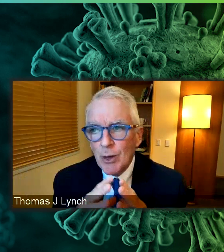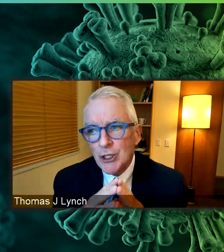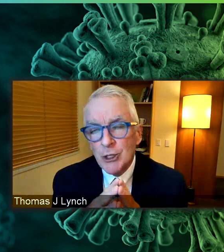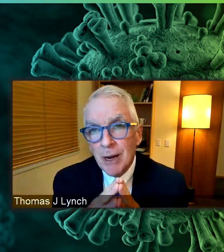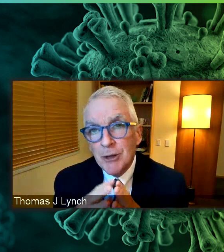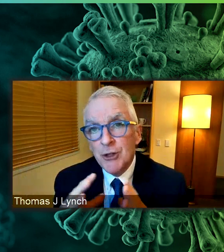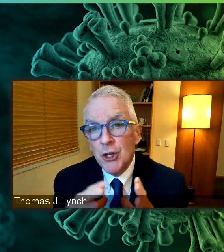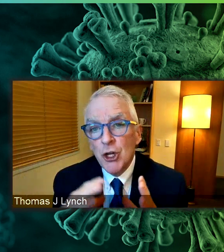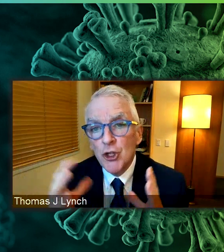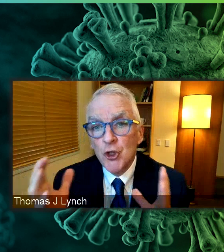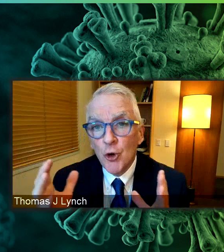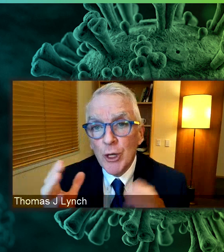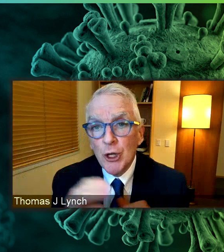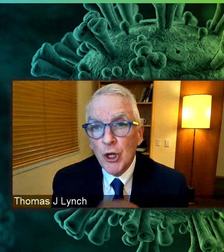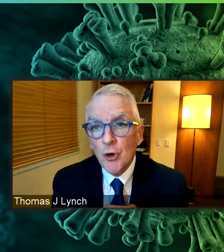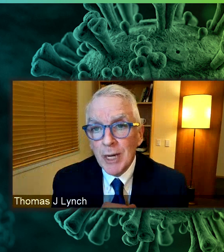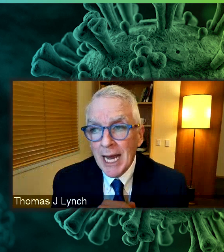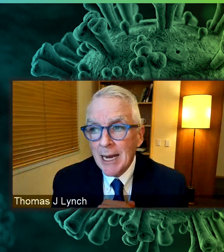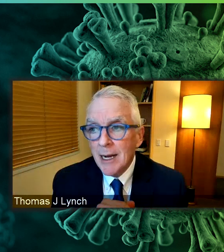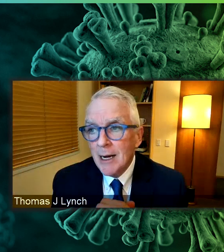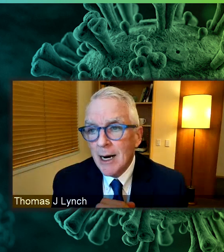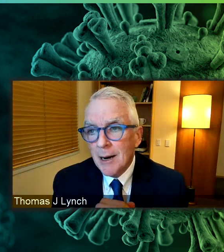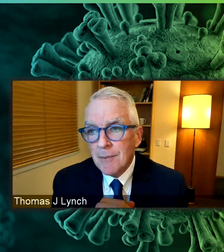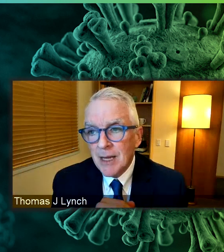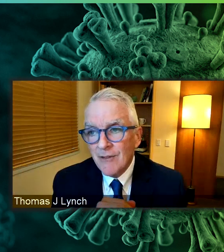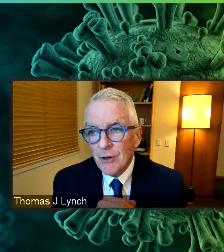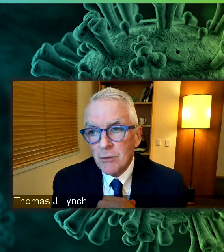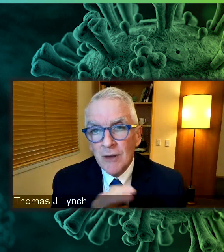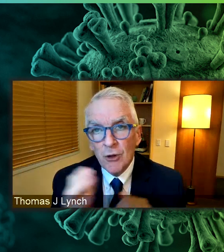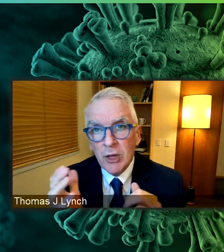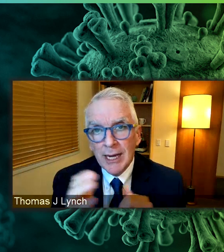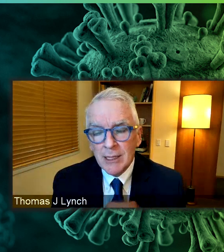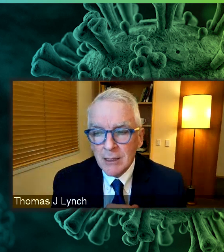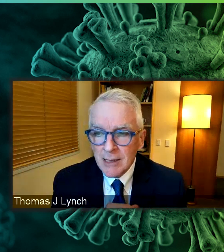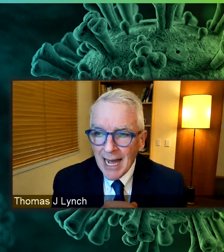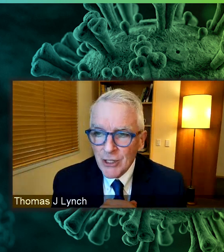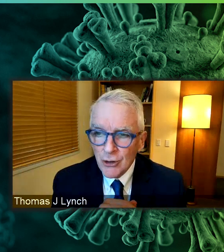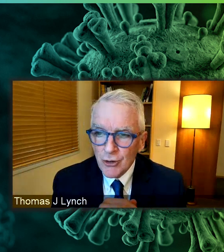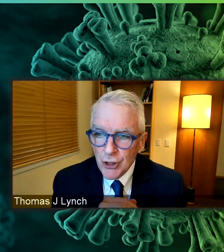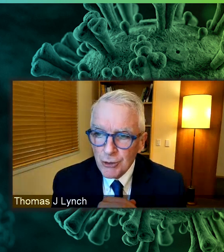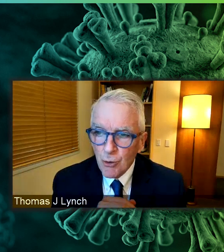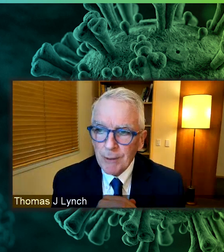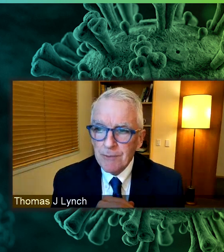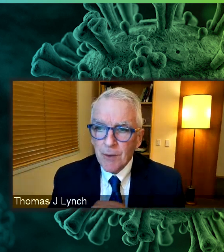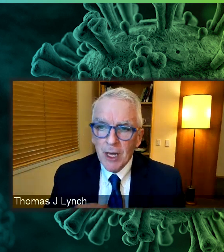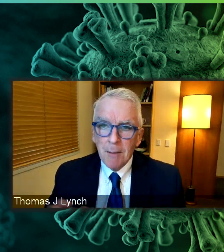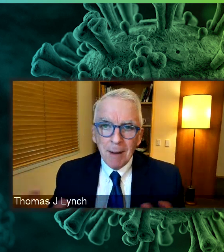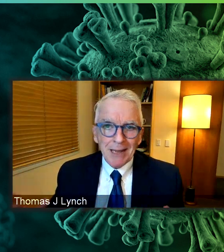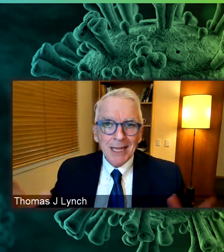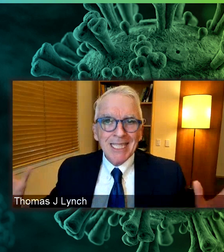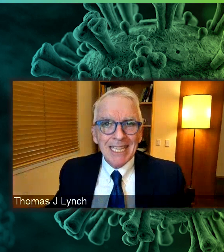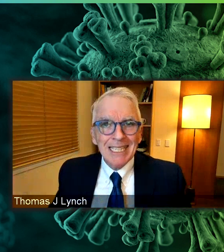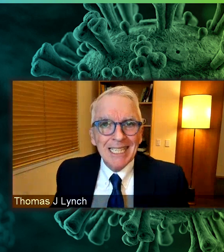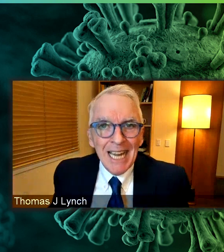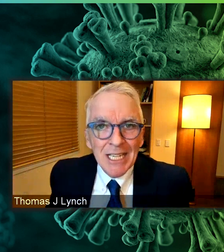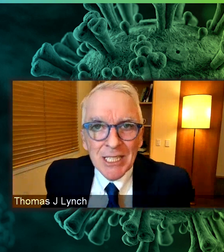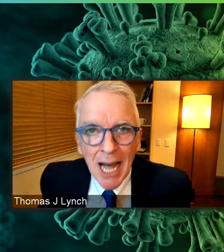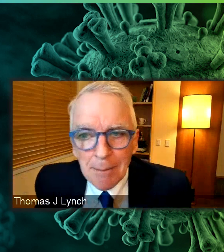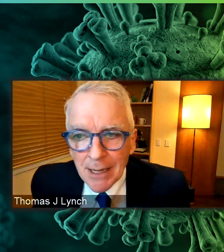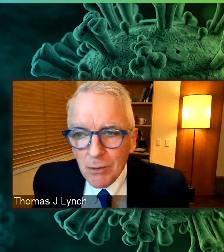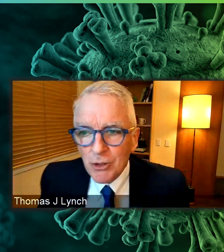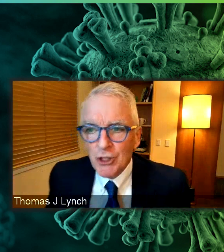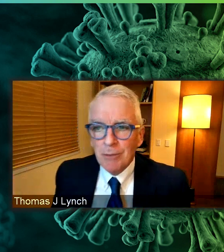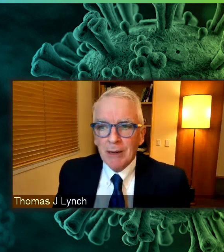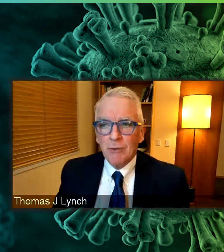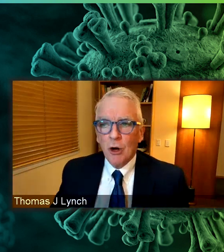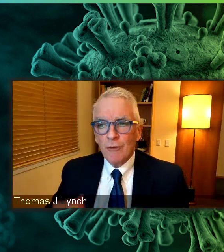answer any questions about this during the Q&A if you'd like to ask those at this point. But let's get to today's